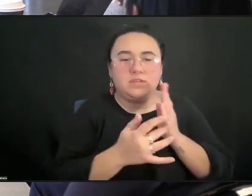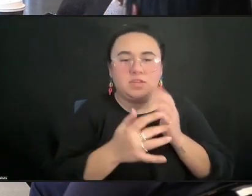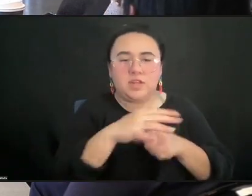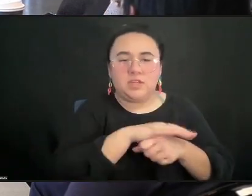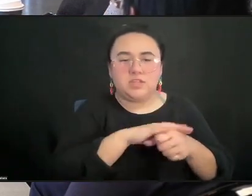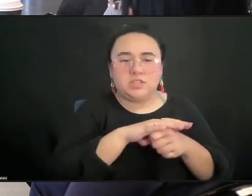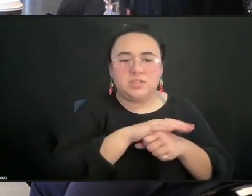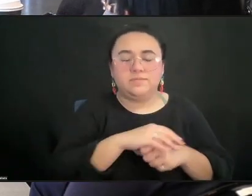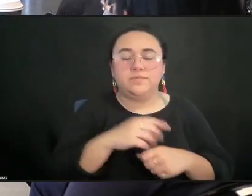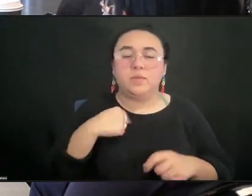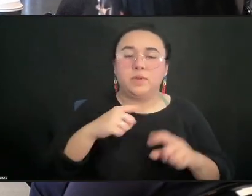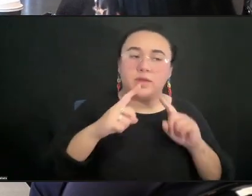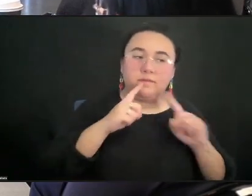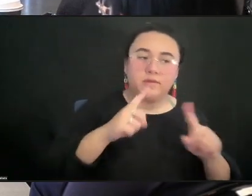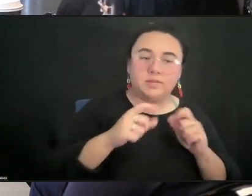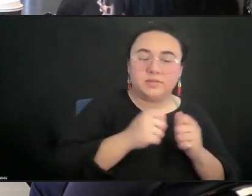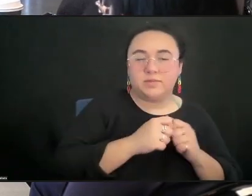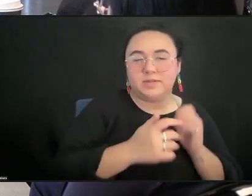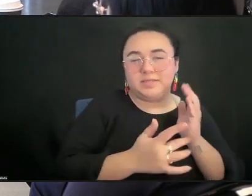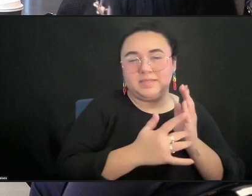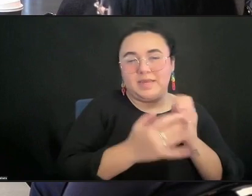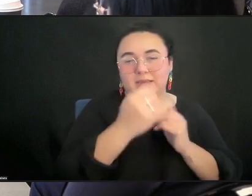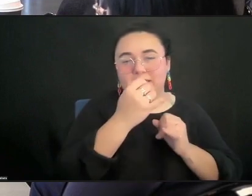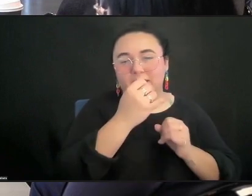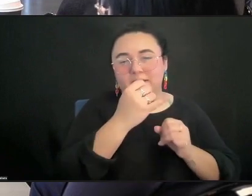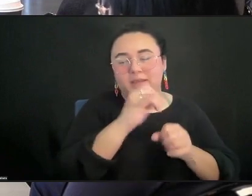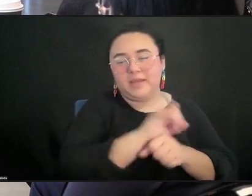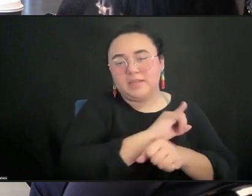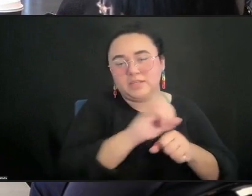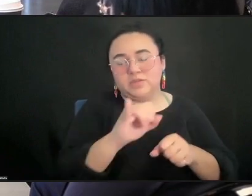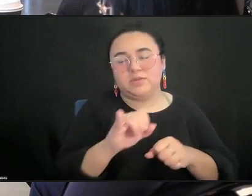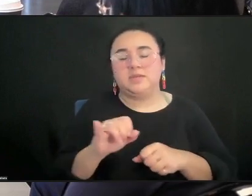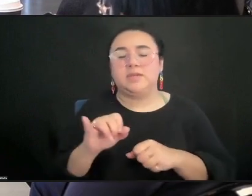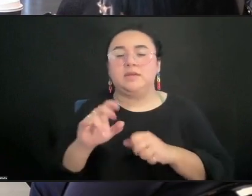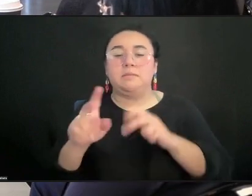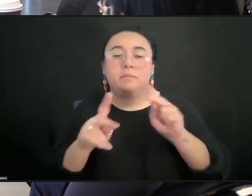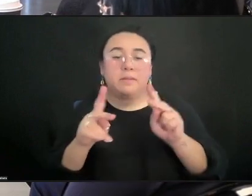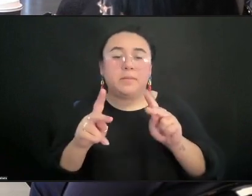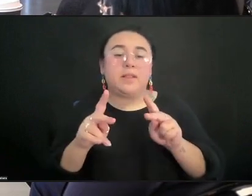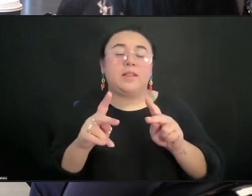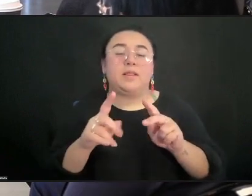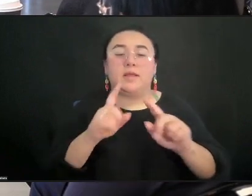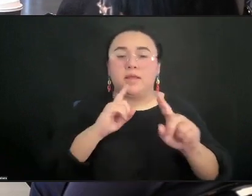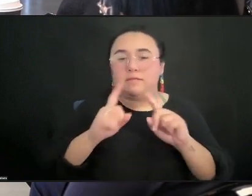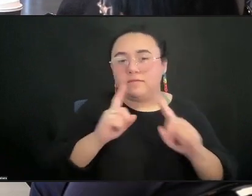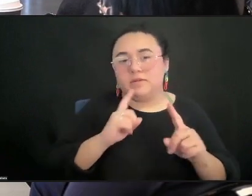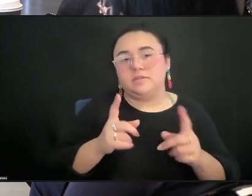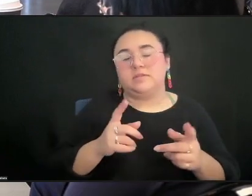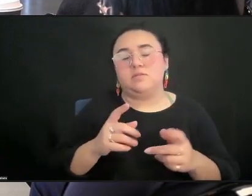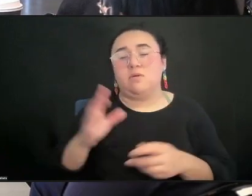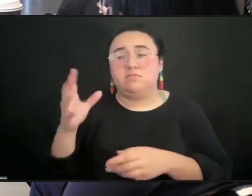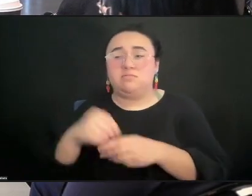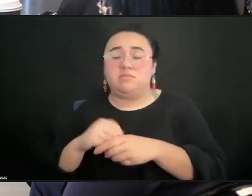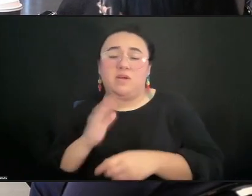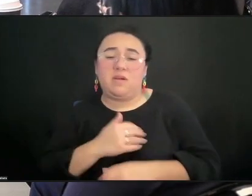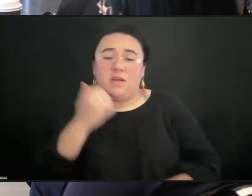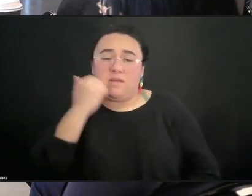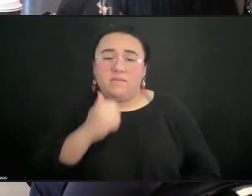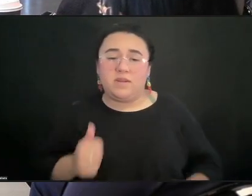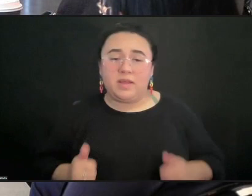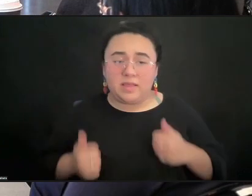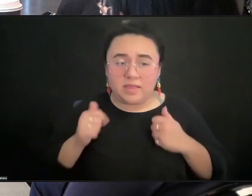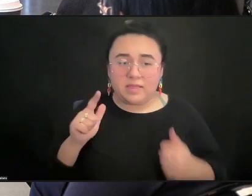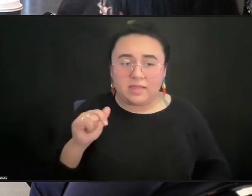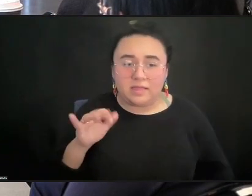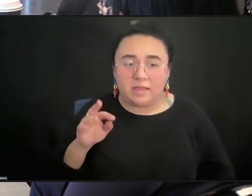tech industries, civic entities, what have you, are kind of part of our daily lives. Now, I think